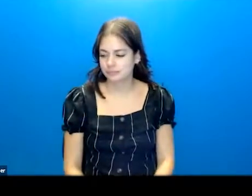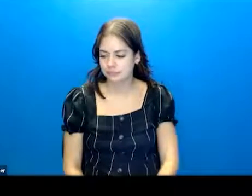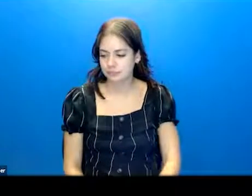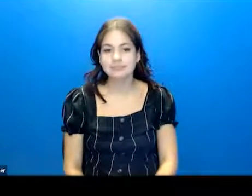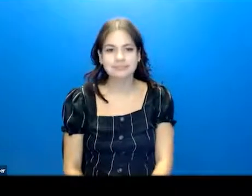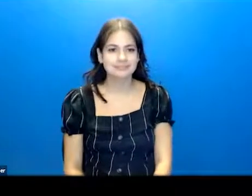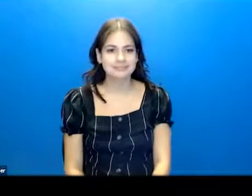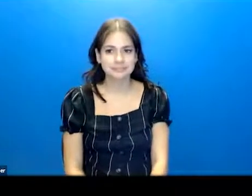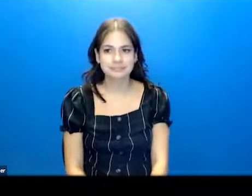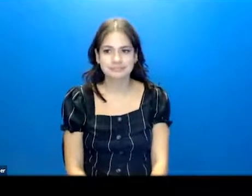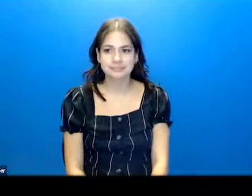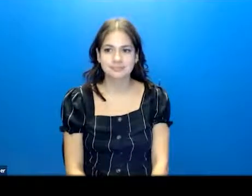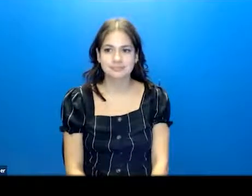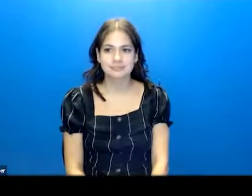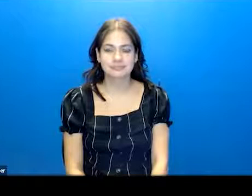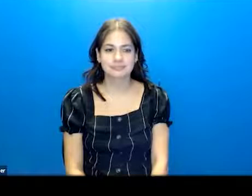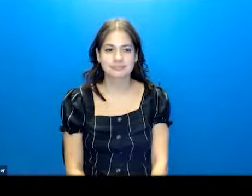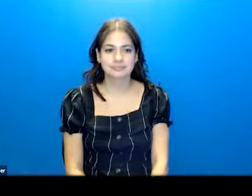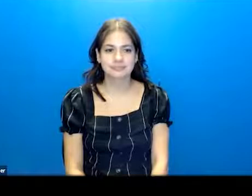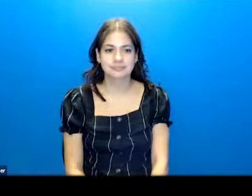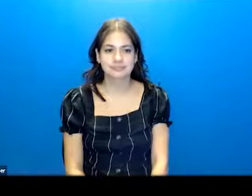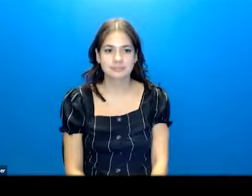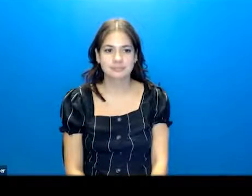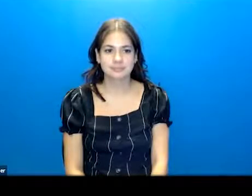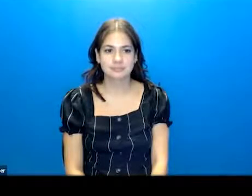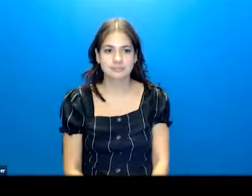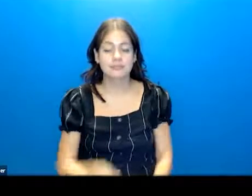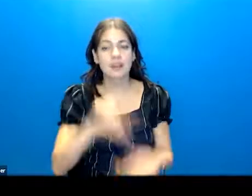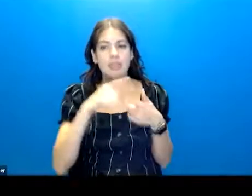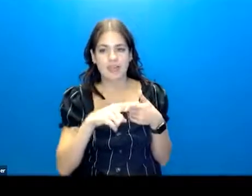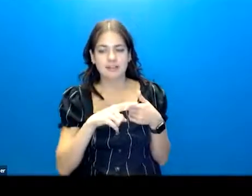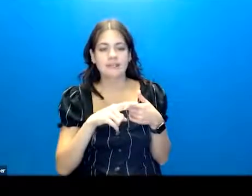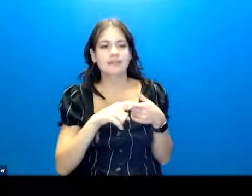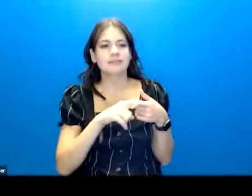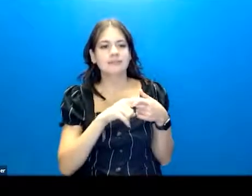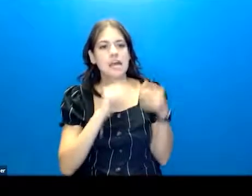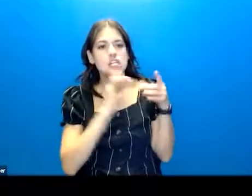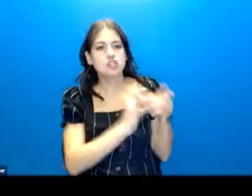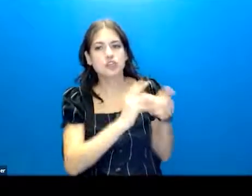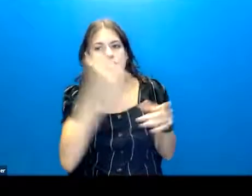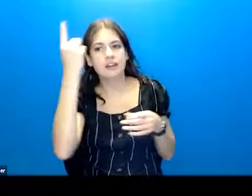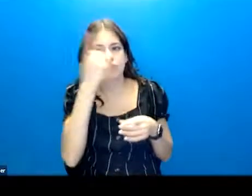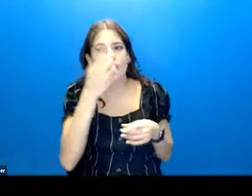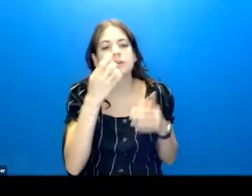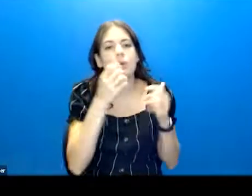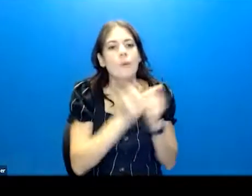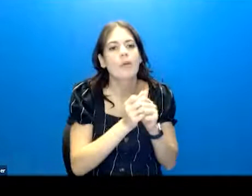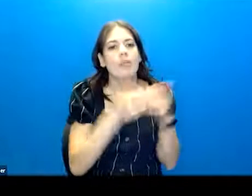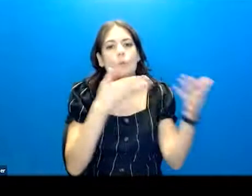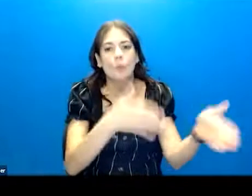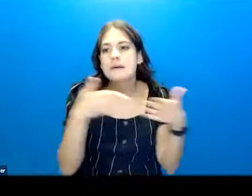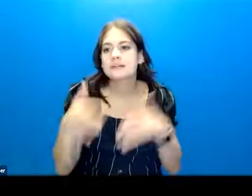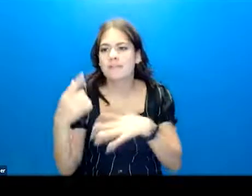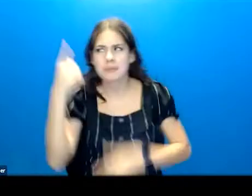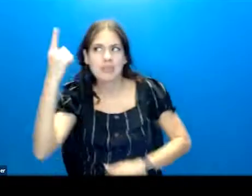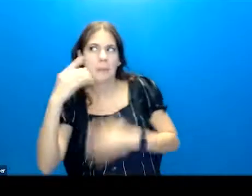I remember what it's like to be a tired clinician. All right. Then you move on to associated thoughts with methods. Have you been thinking